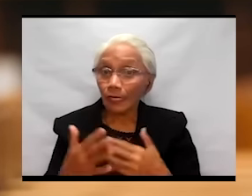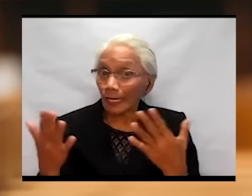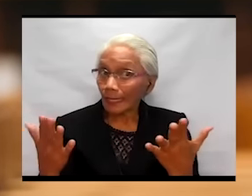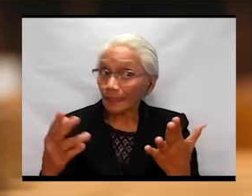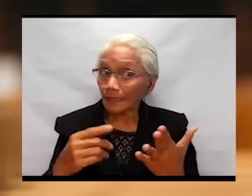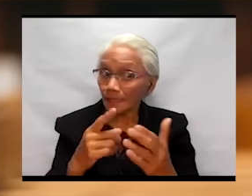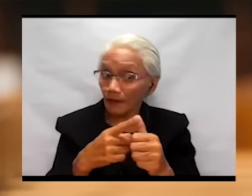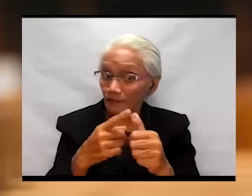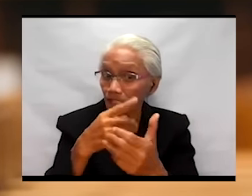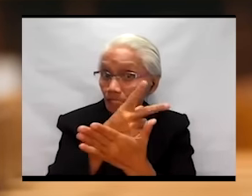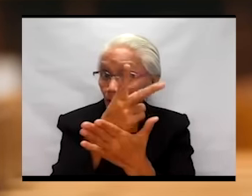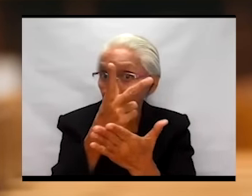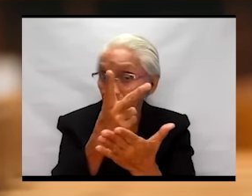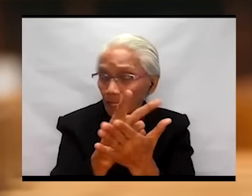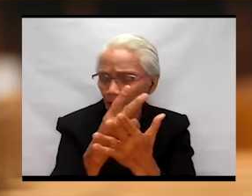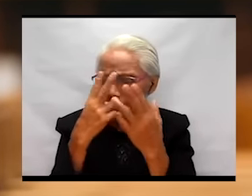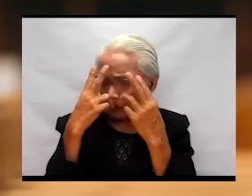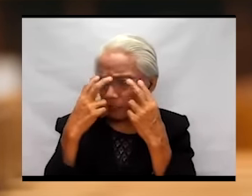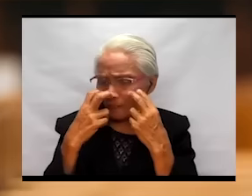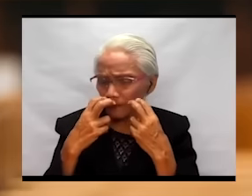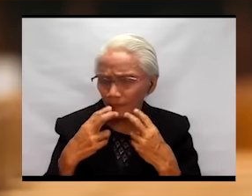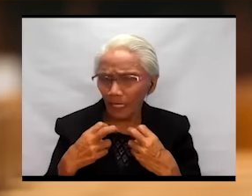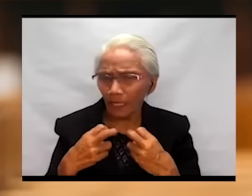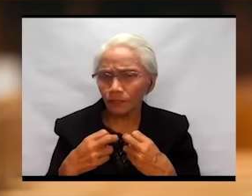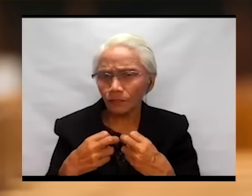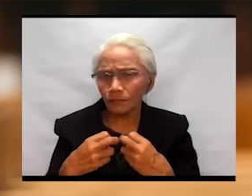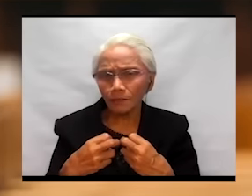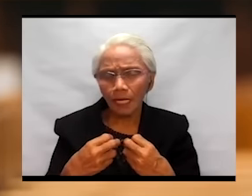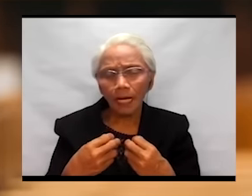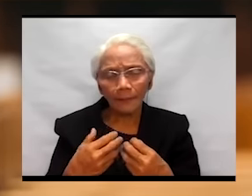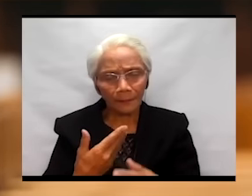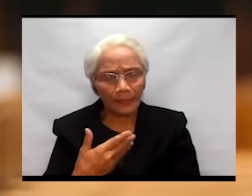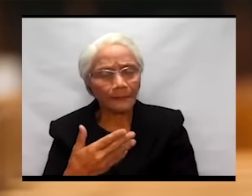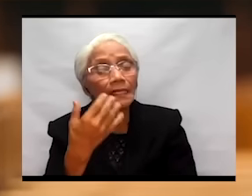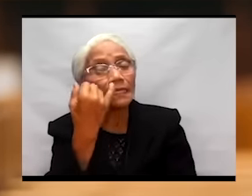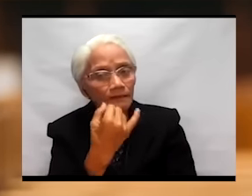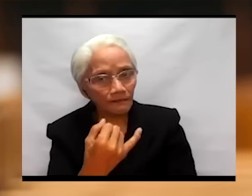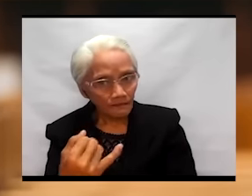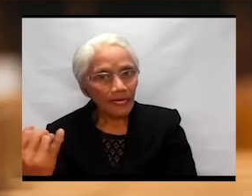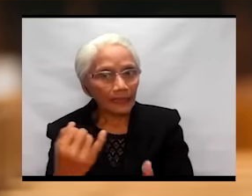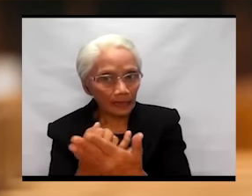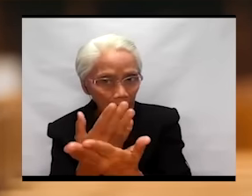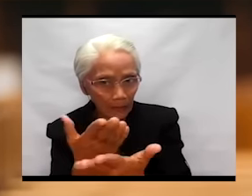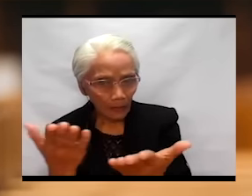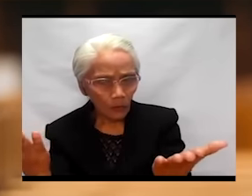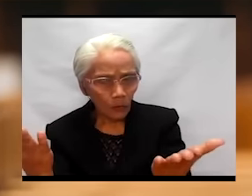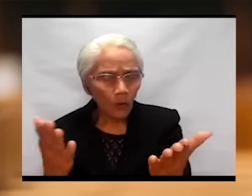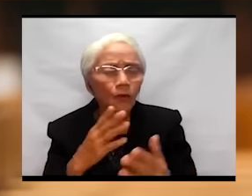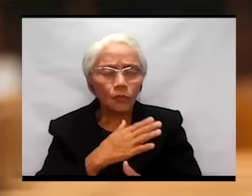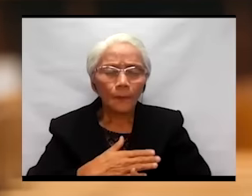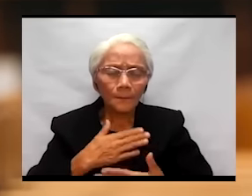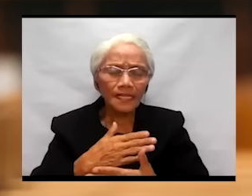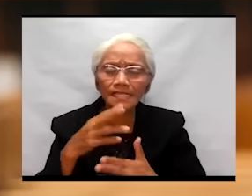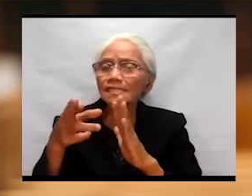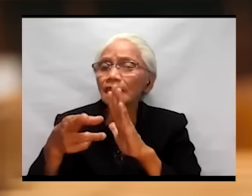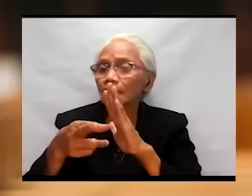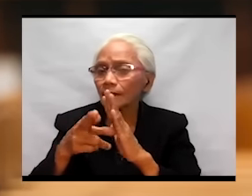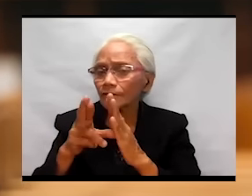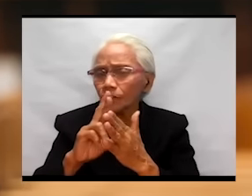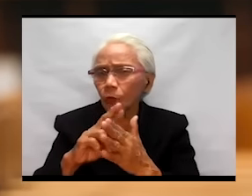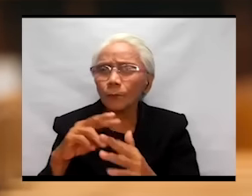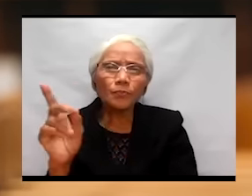I am inviting you to please review what is your understanding of freedom?